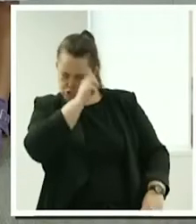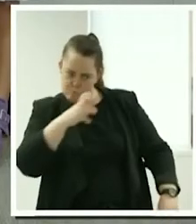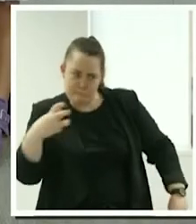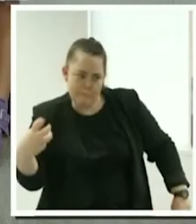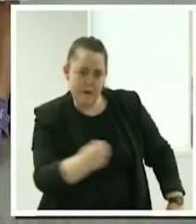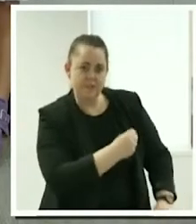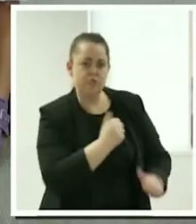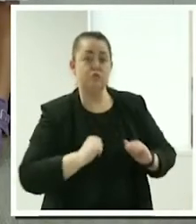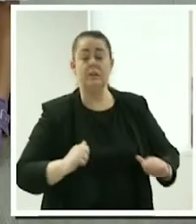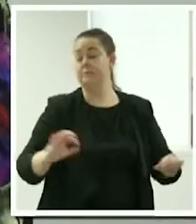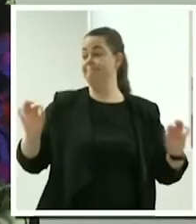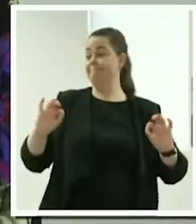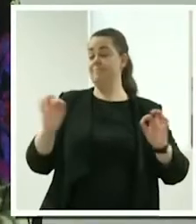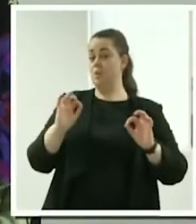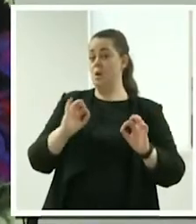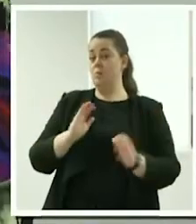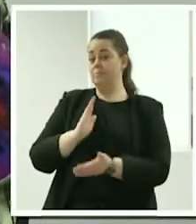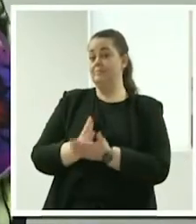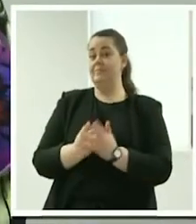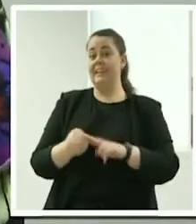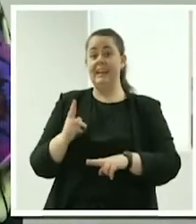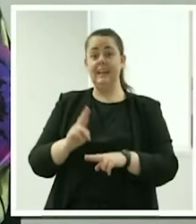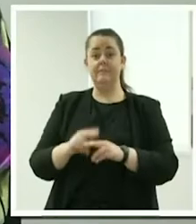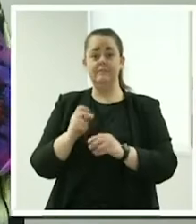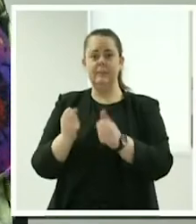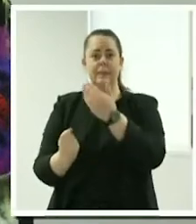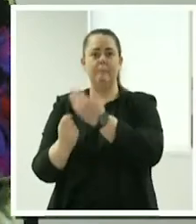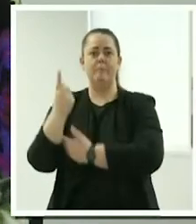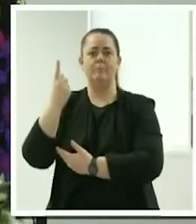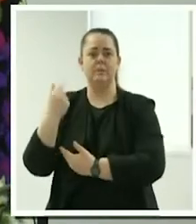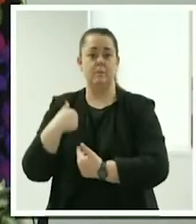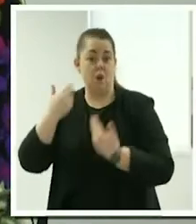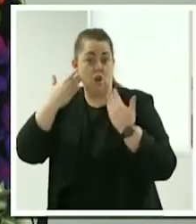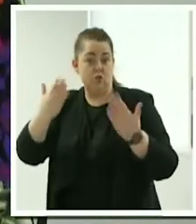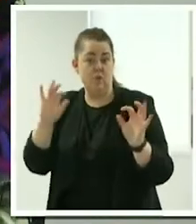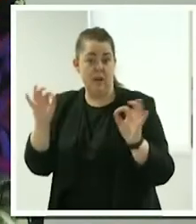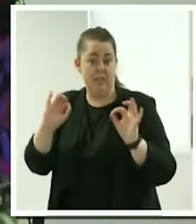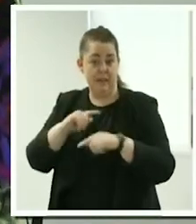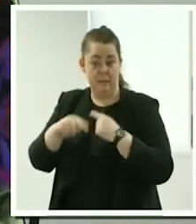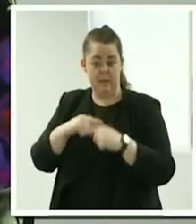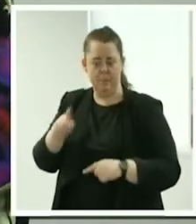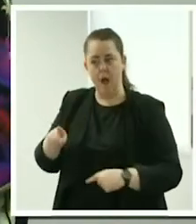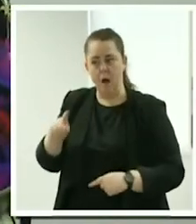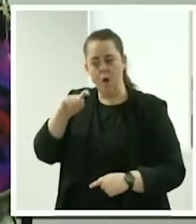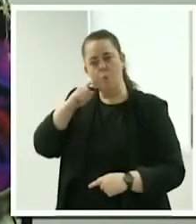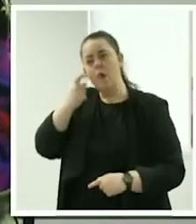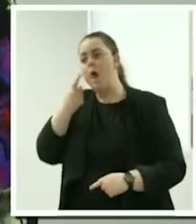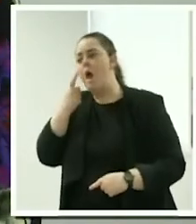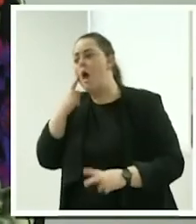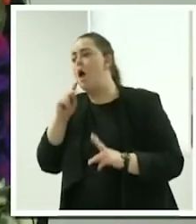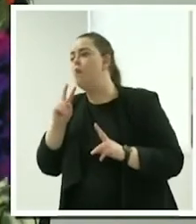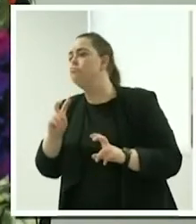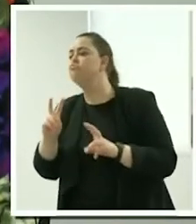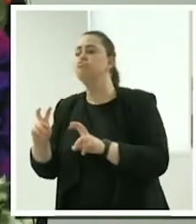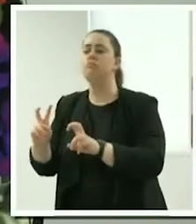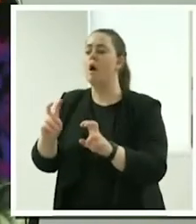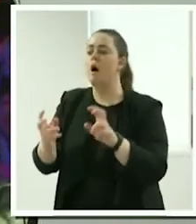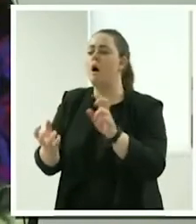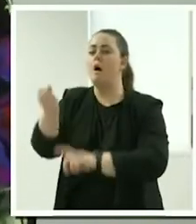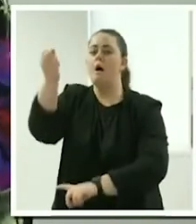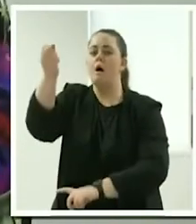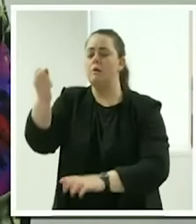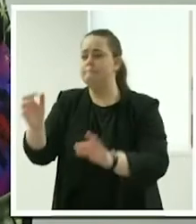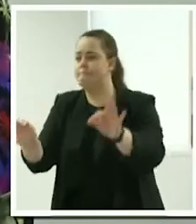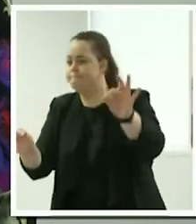definitely if there's something that comes up that's not within my scope of knowledge I'm definitely out there looking for information on that just so